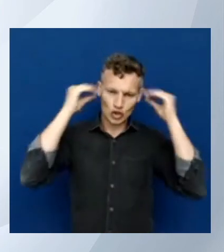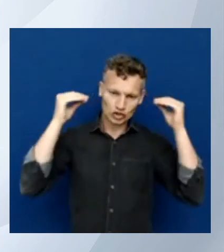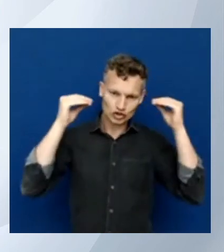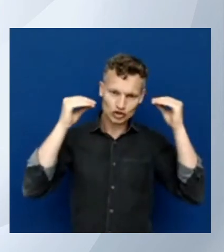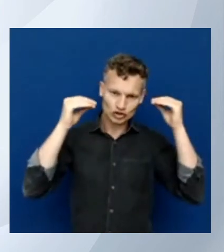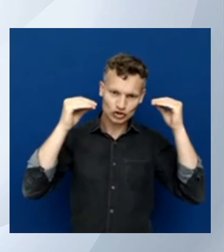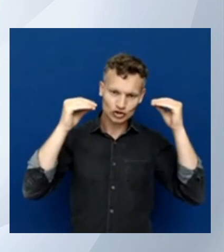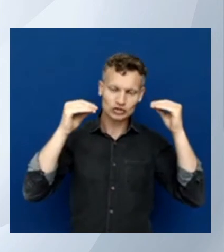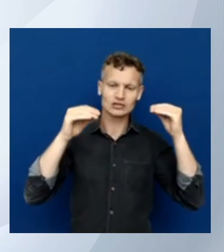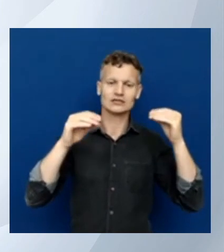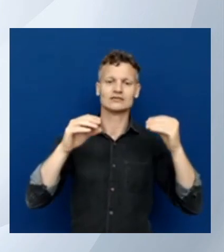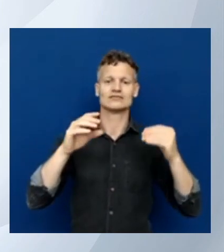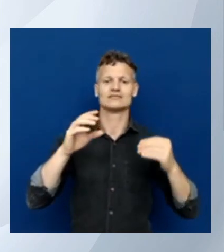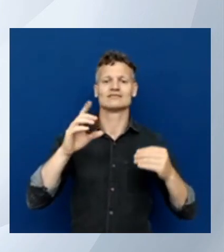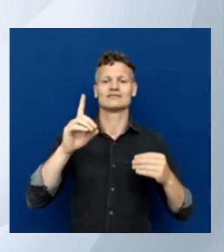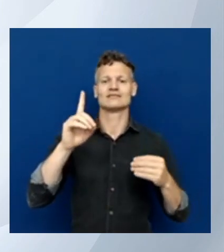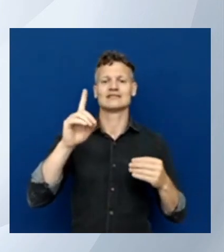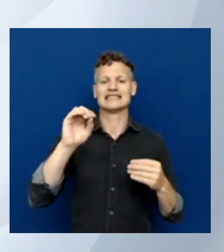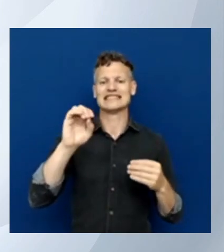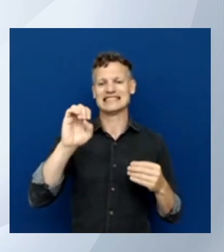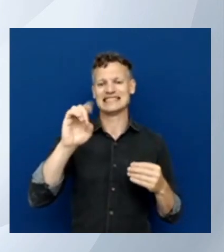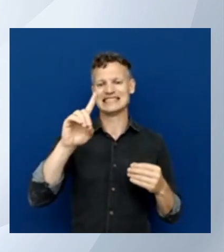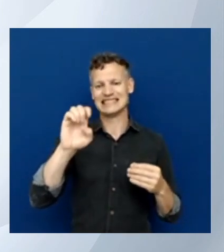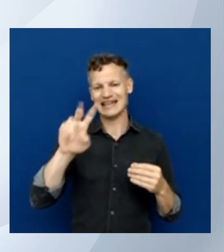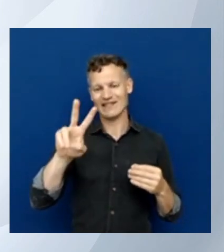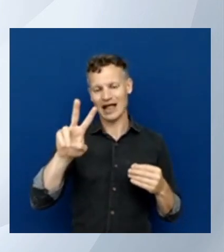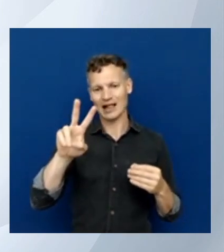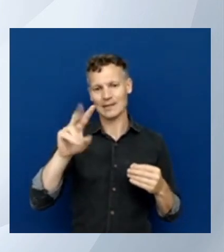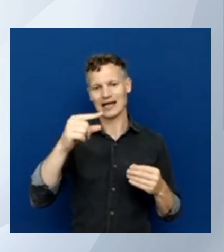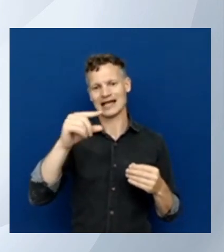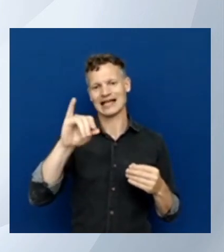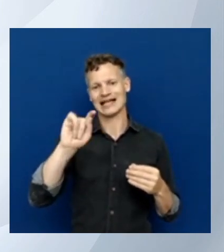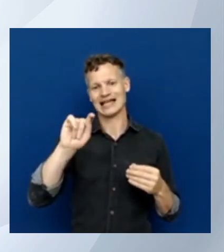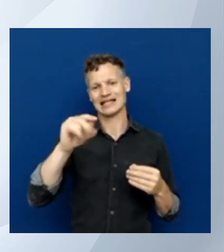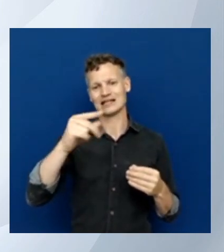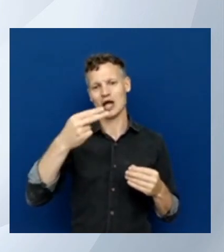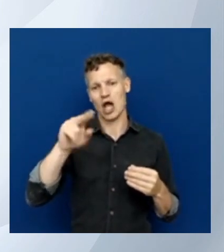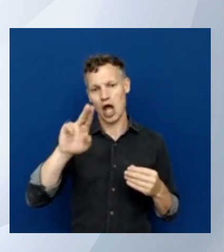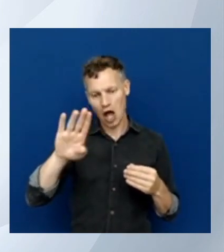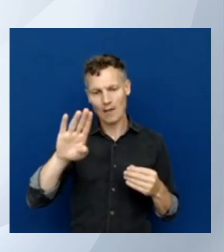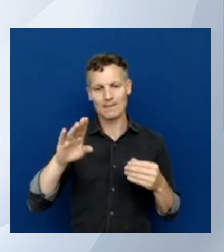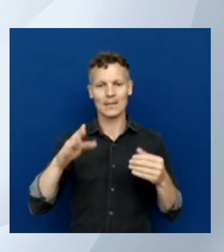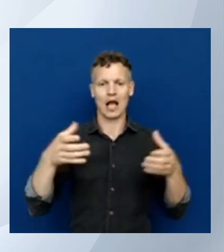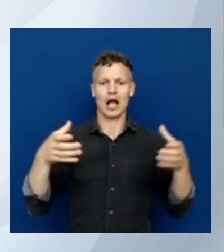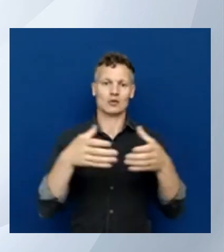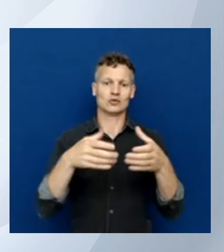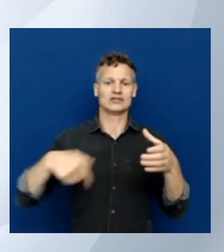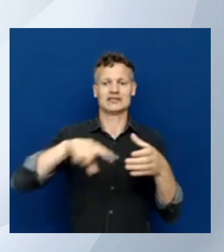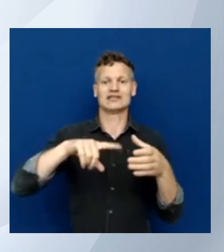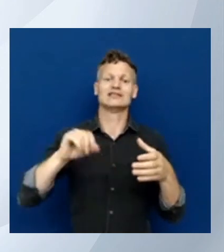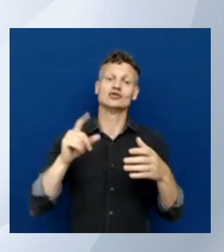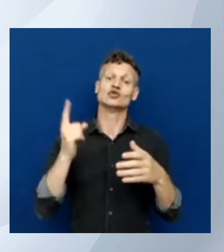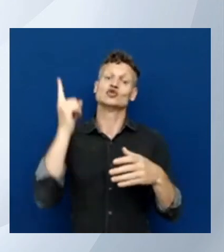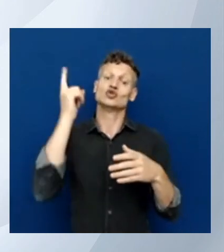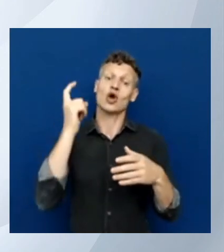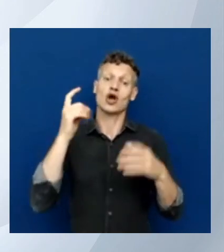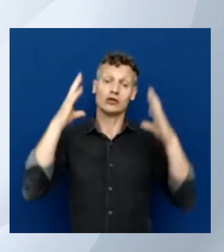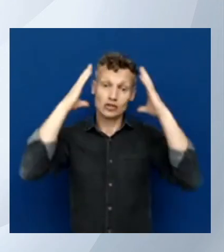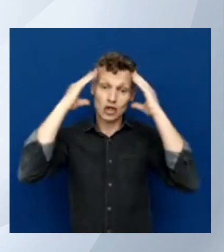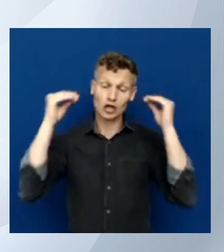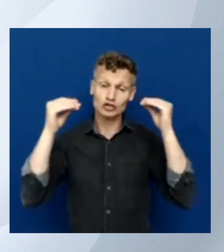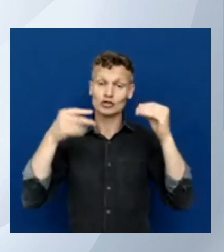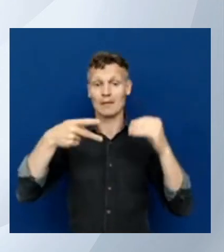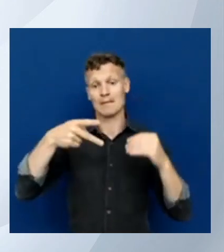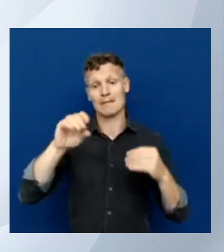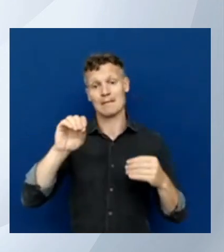we are also both working on the Dutch PowerShell user group and we felt like well we want to do